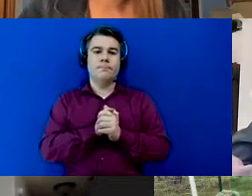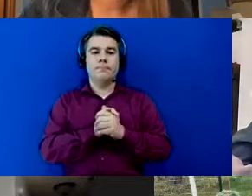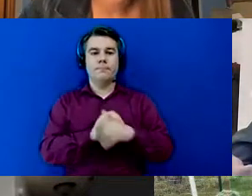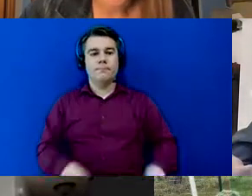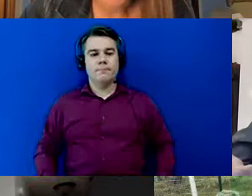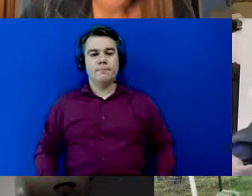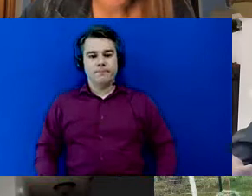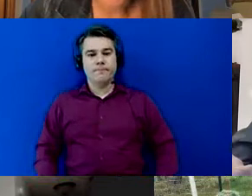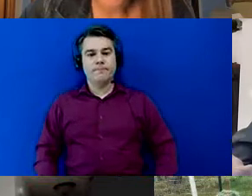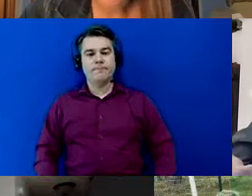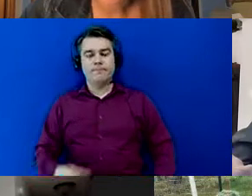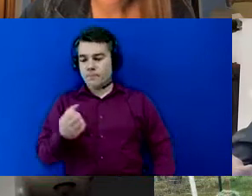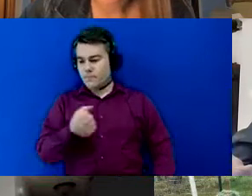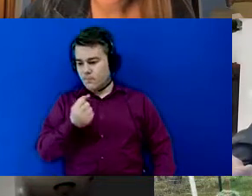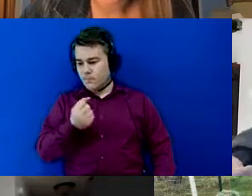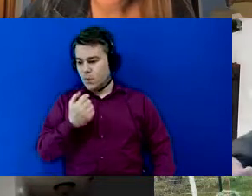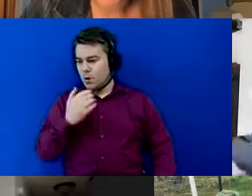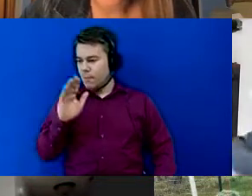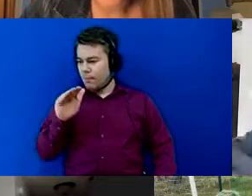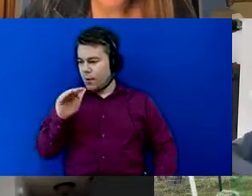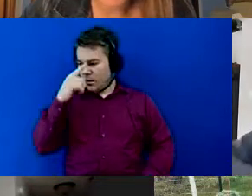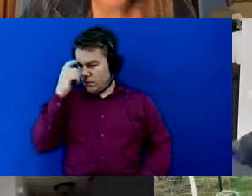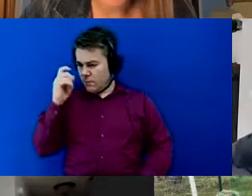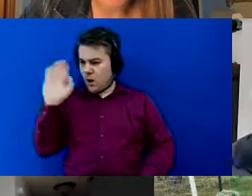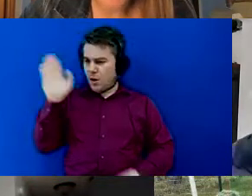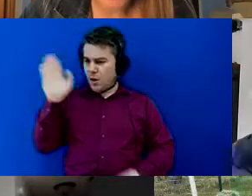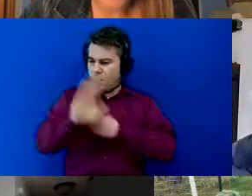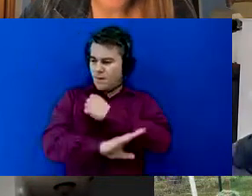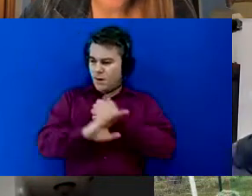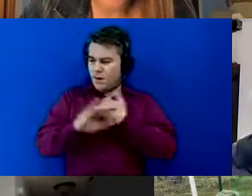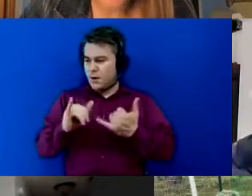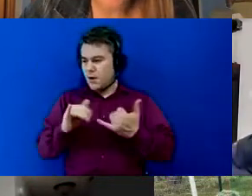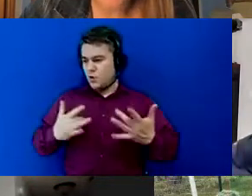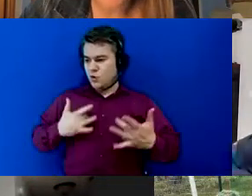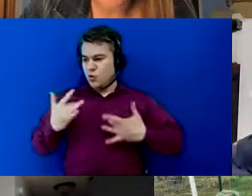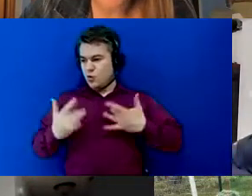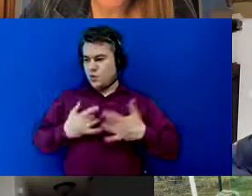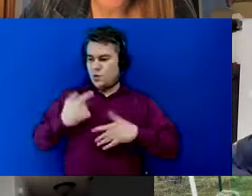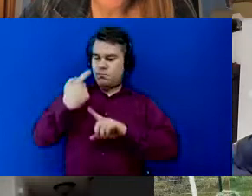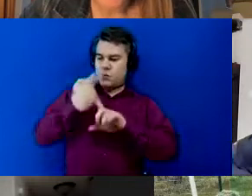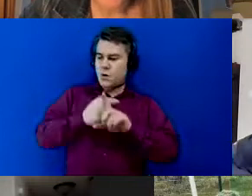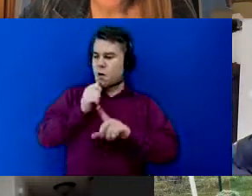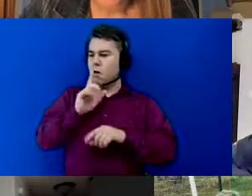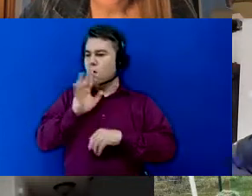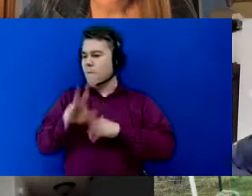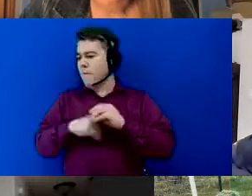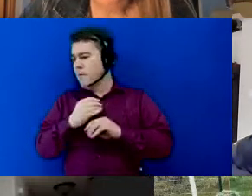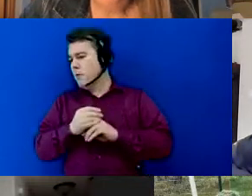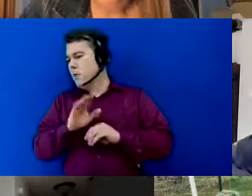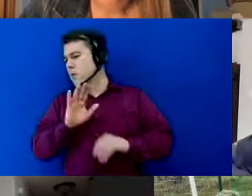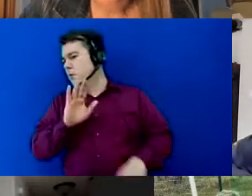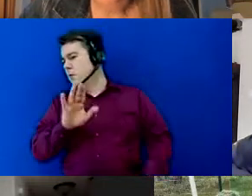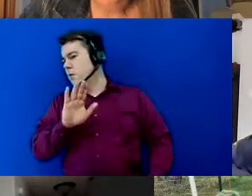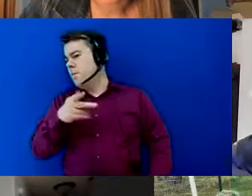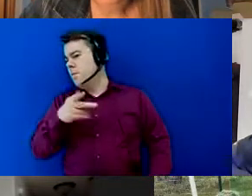hold on just a good bye summer hello fall we're spicing things up this month and we're not just talking about your uh pumpkin